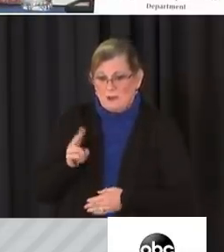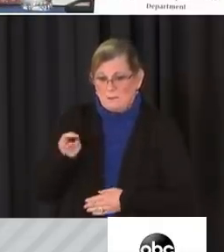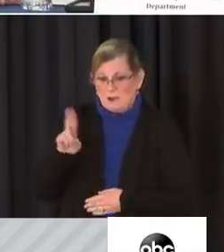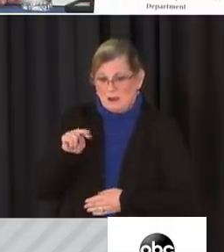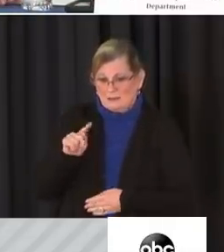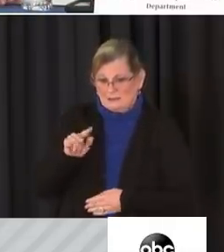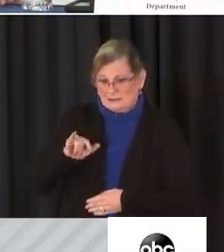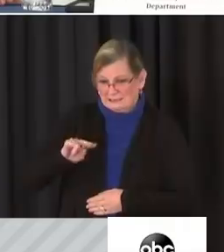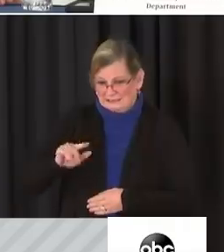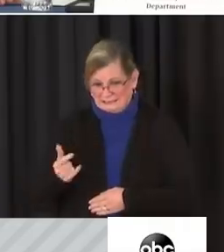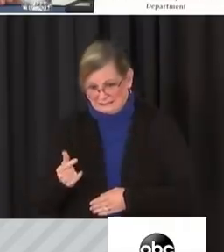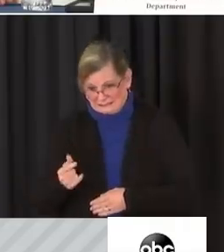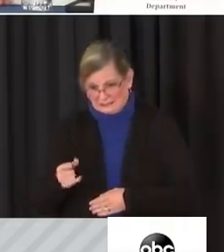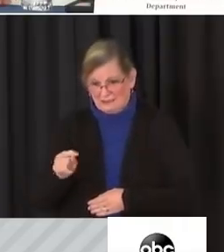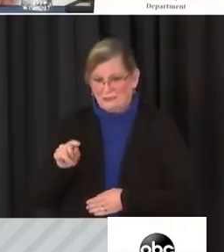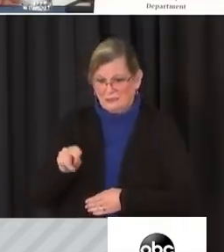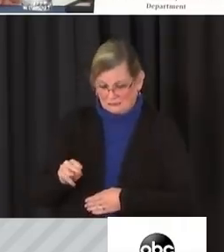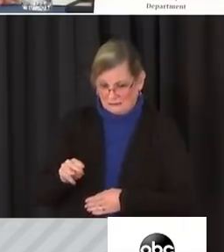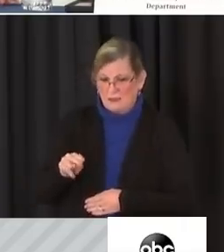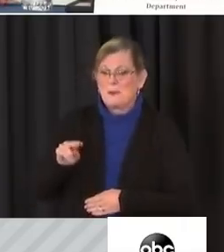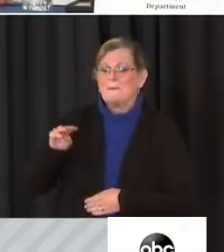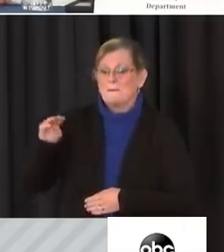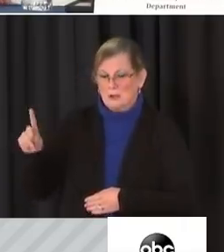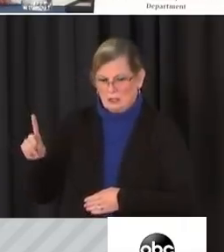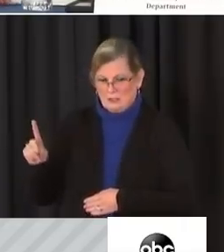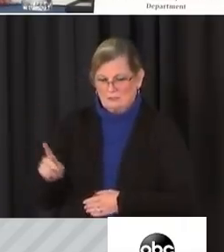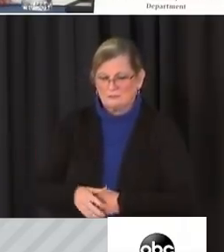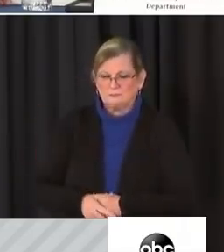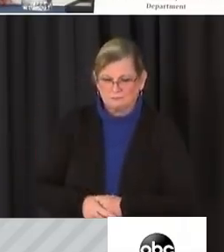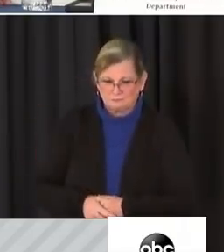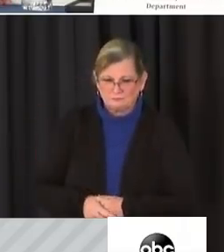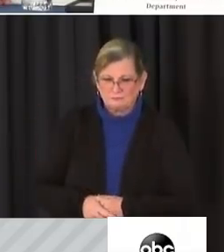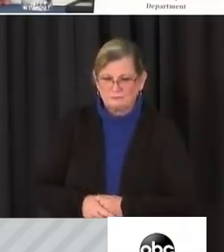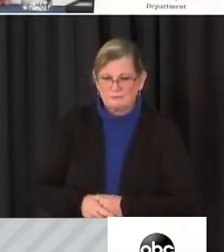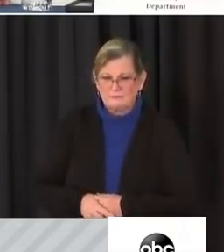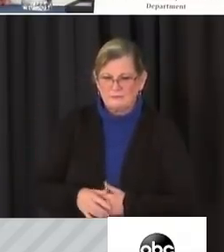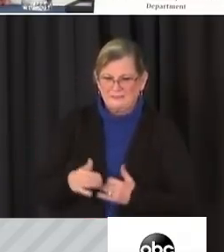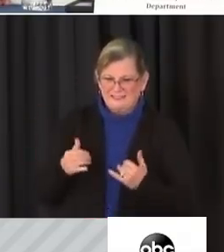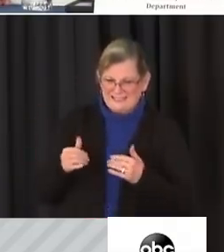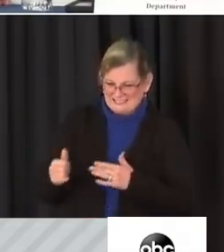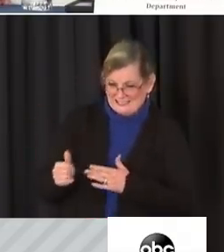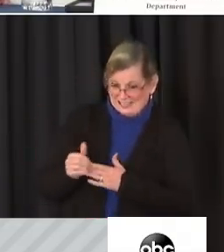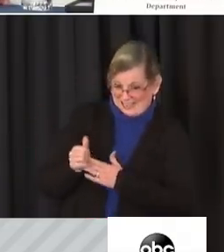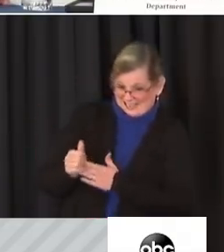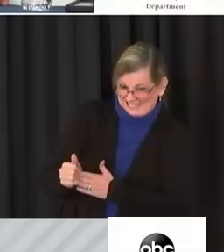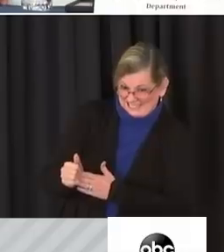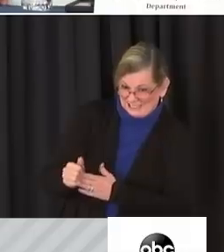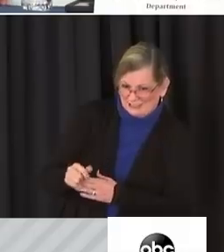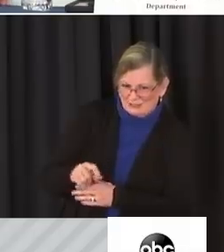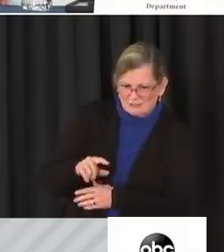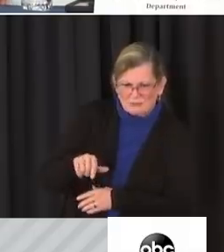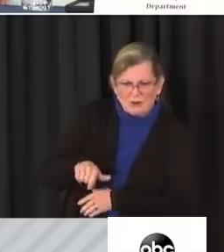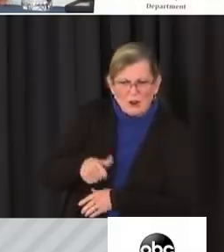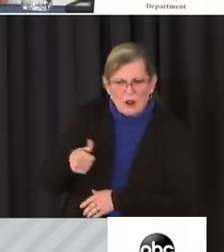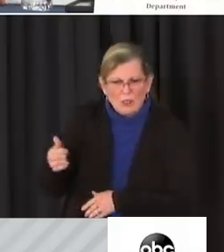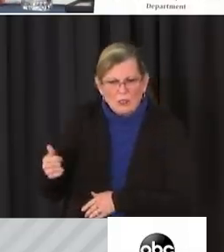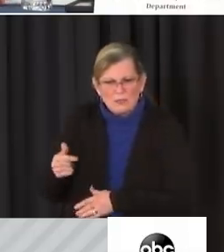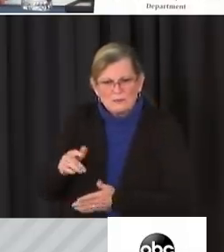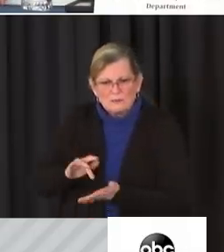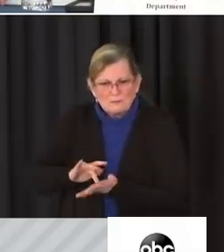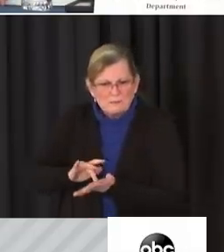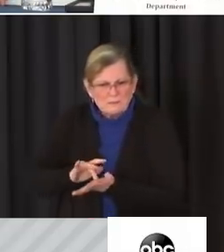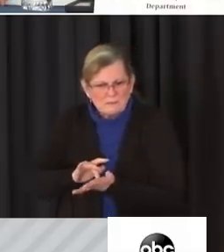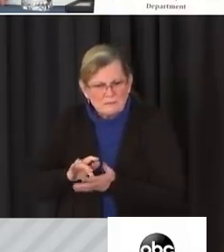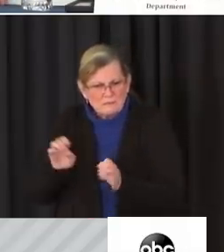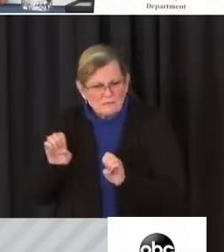deaths that occurred which we believe all to be the results of medical emergencies. The decedents have been identified as 50-year-old Benjamin